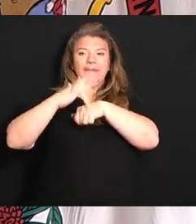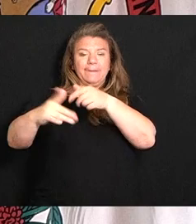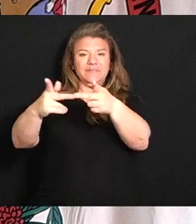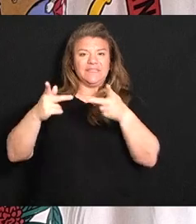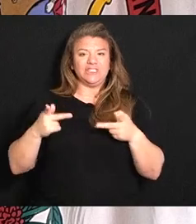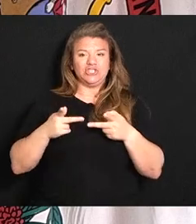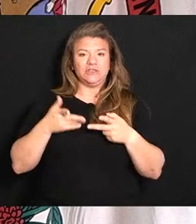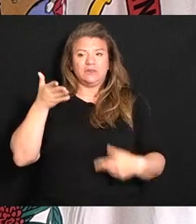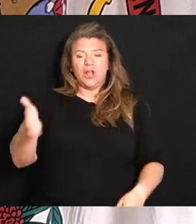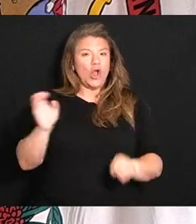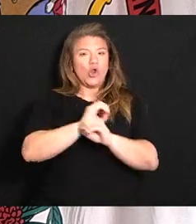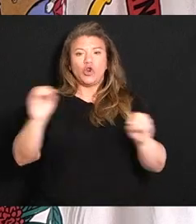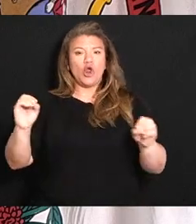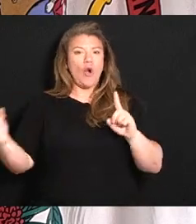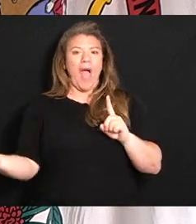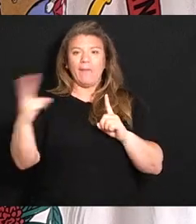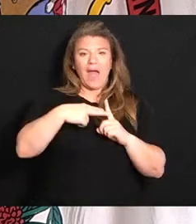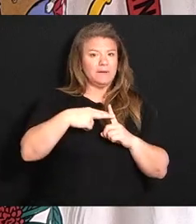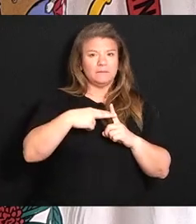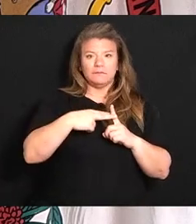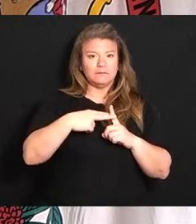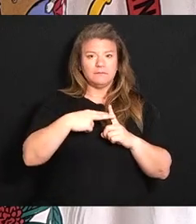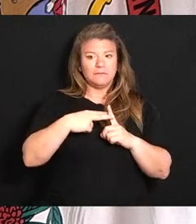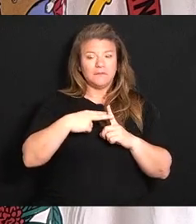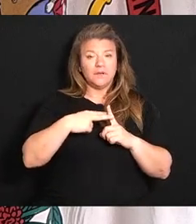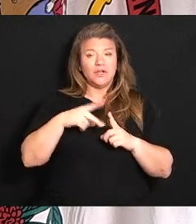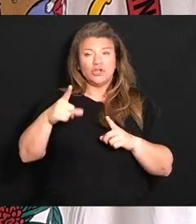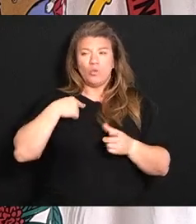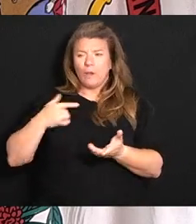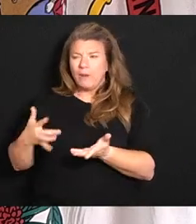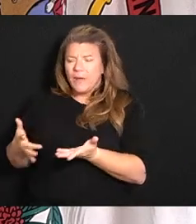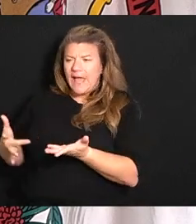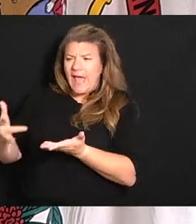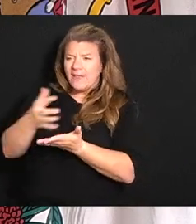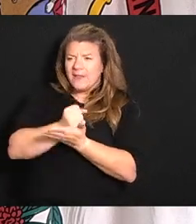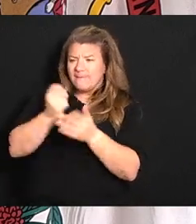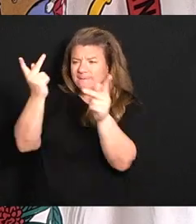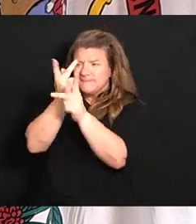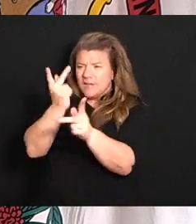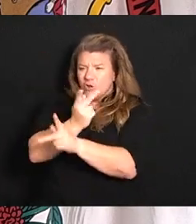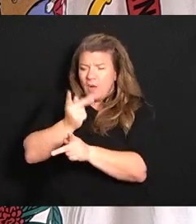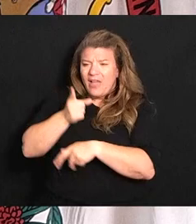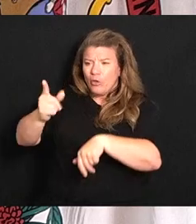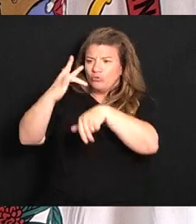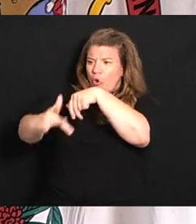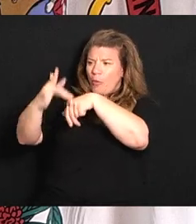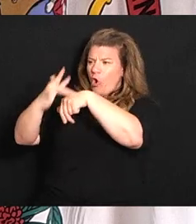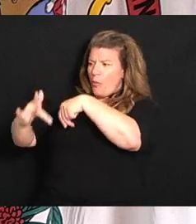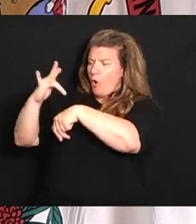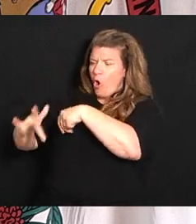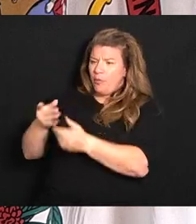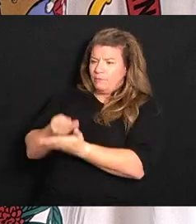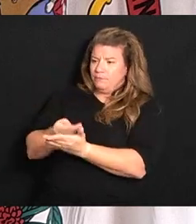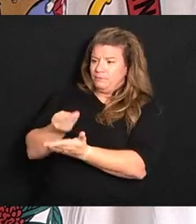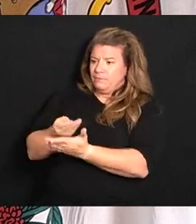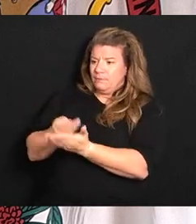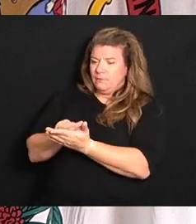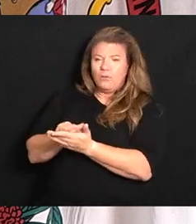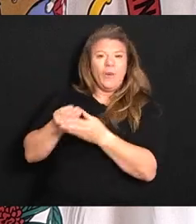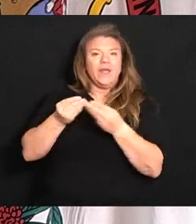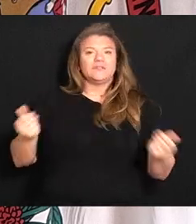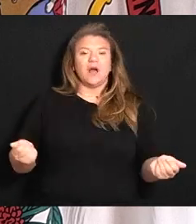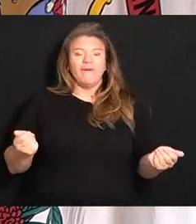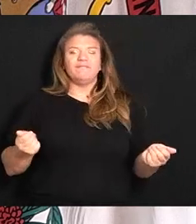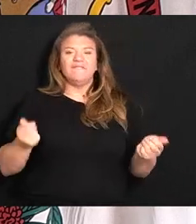even applying for and so when we gathered up those vacant position dollars you know we were able to solve that